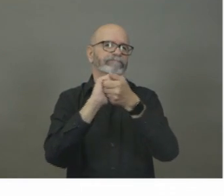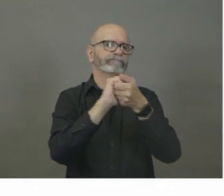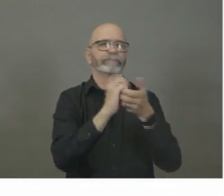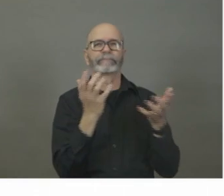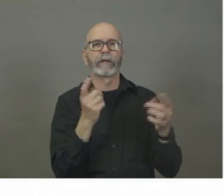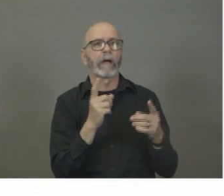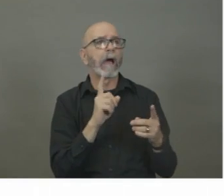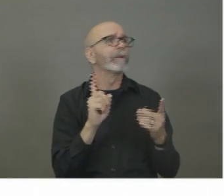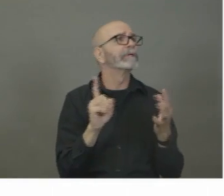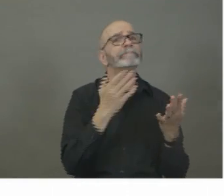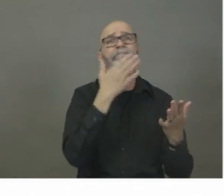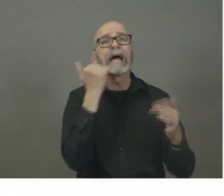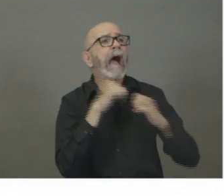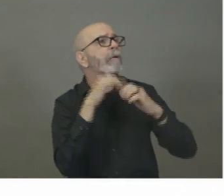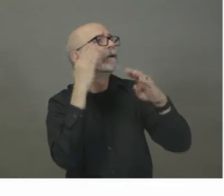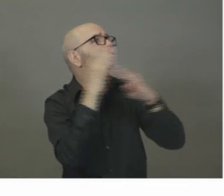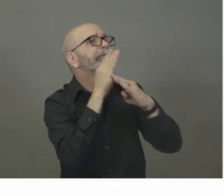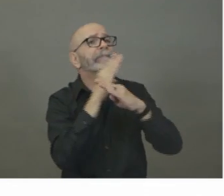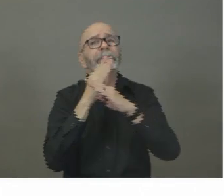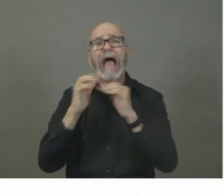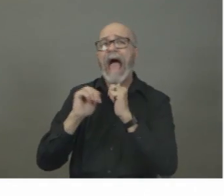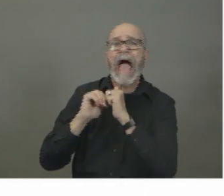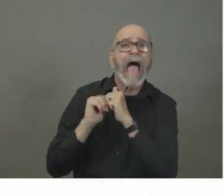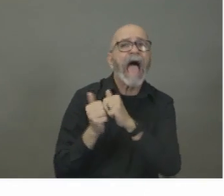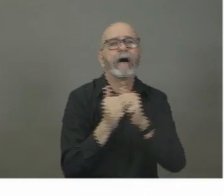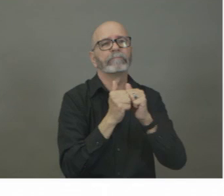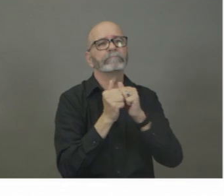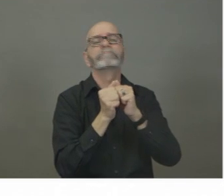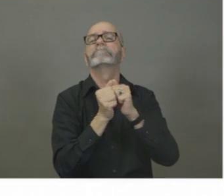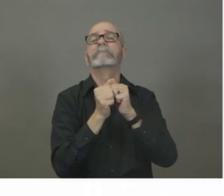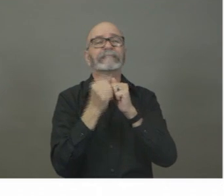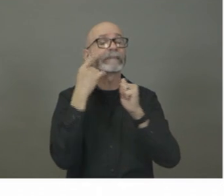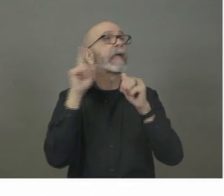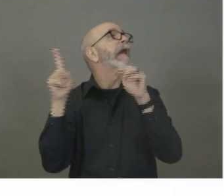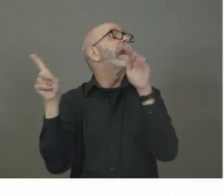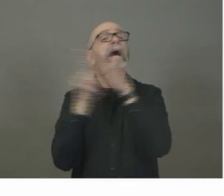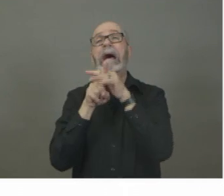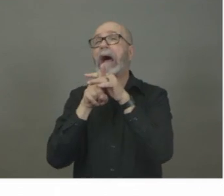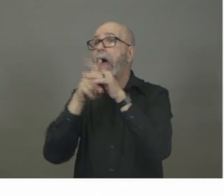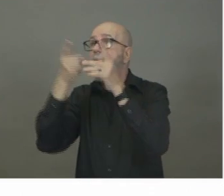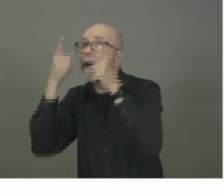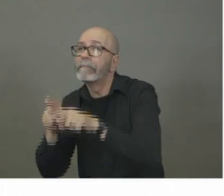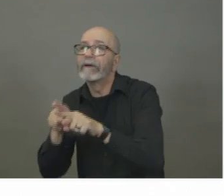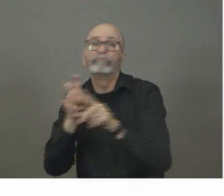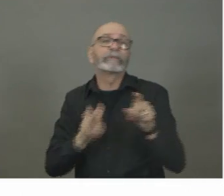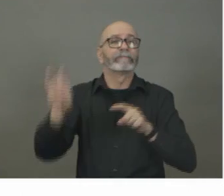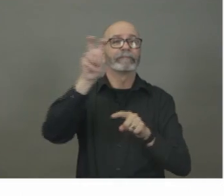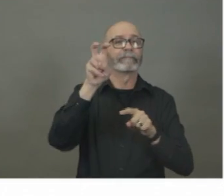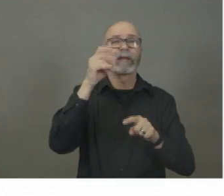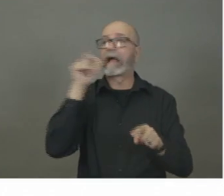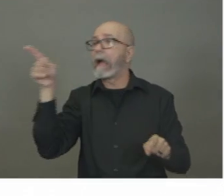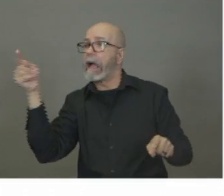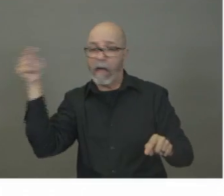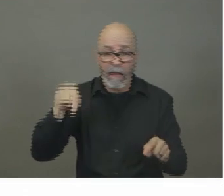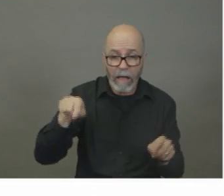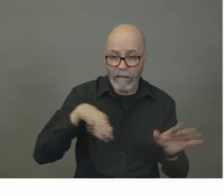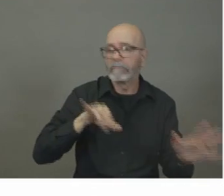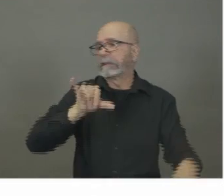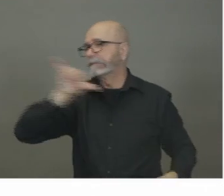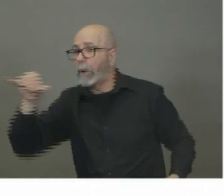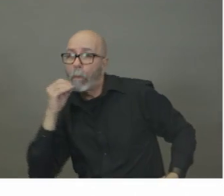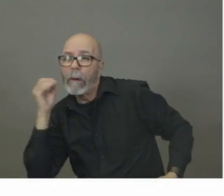themselves, why it's critical for someone who's been away in an area to self-isolate. It's the best thing they can do for their neighbour,